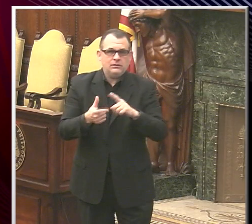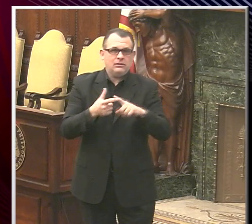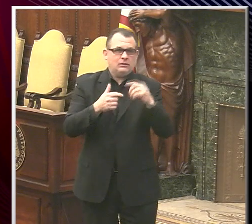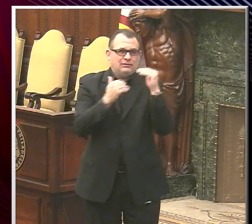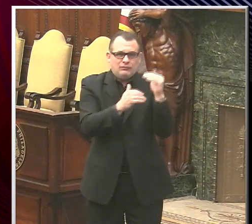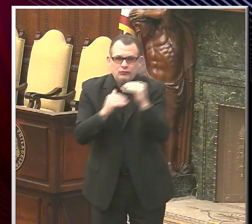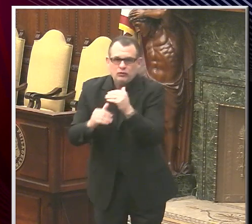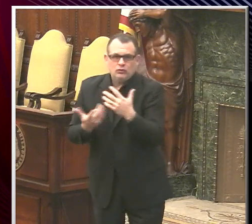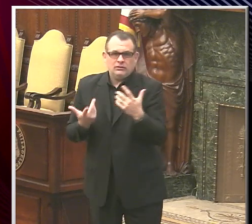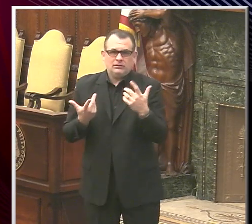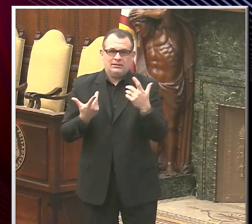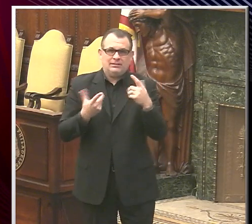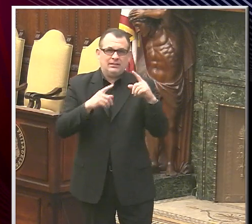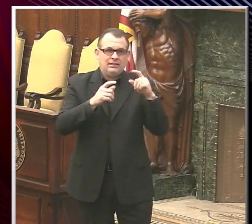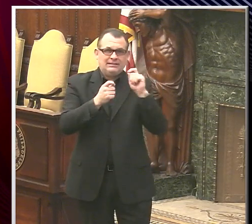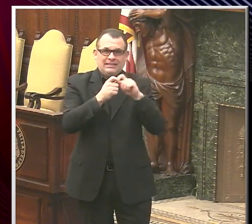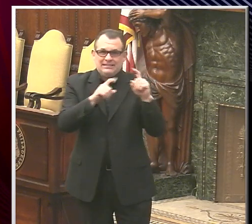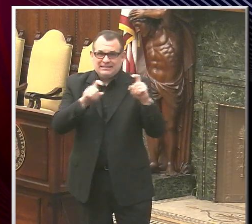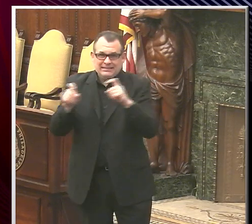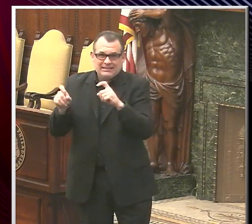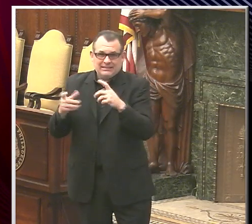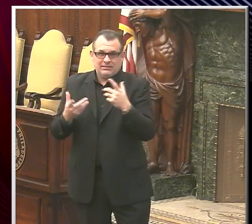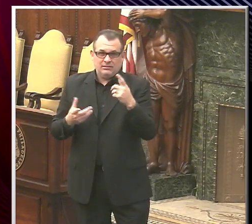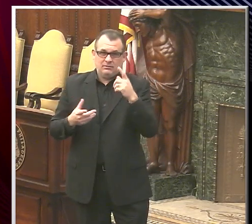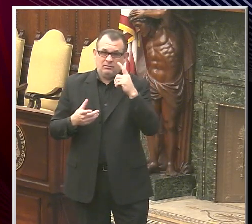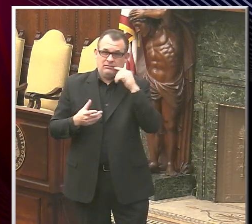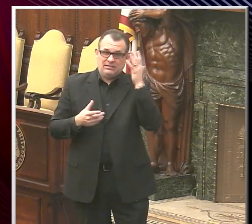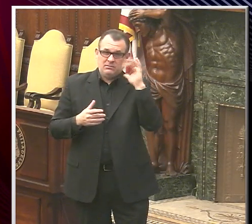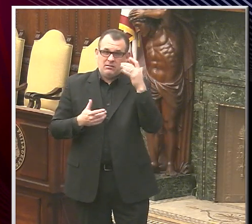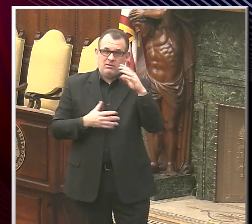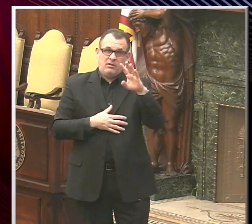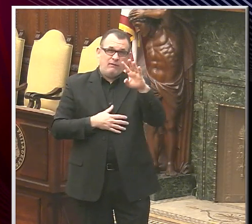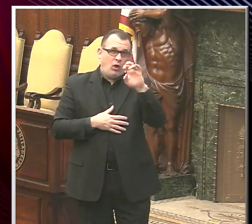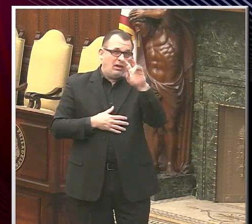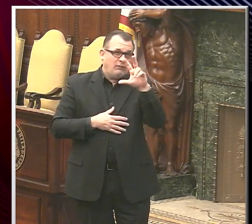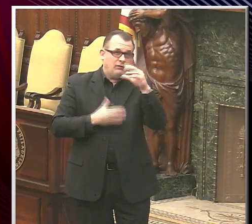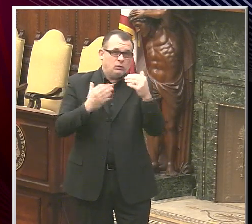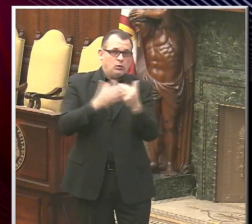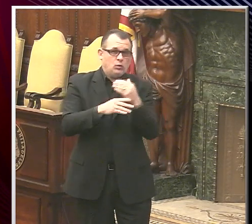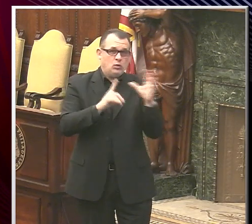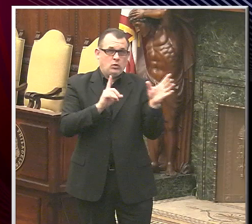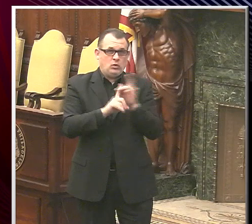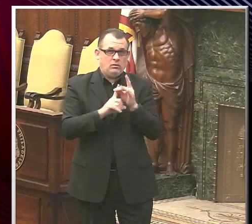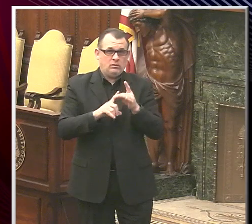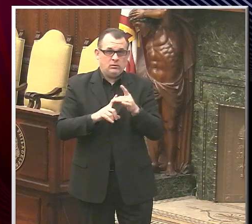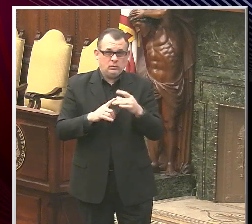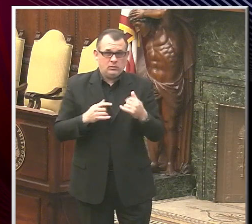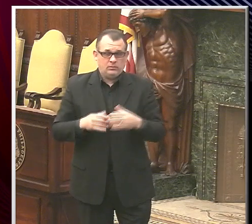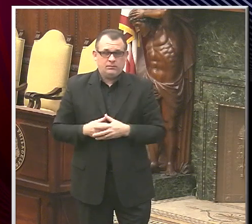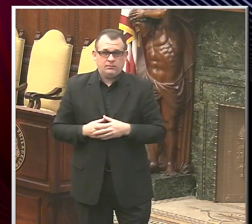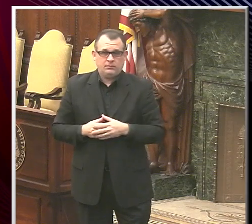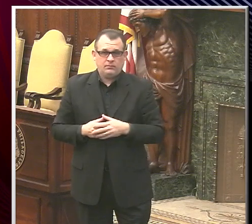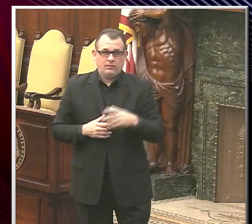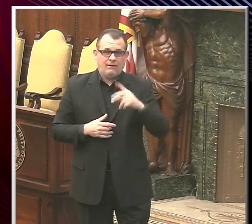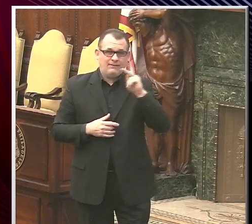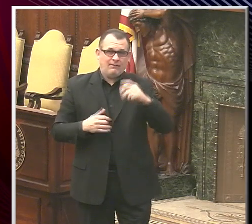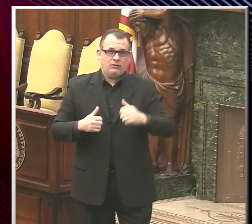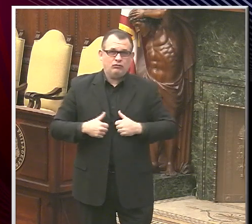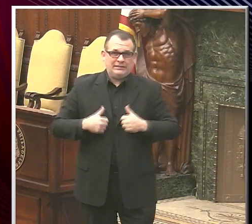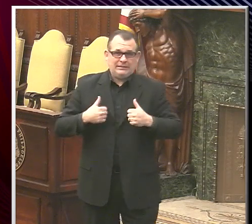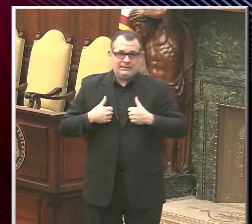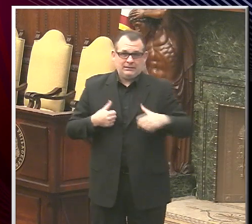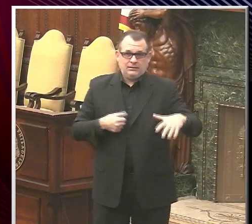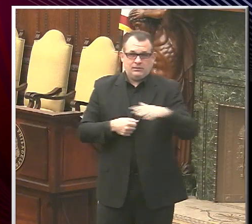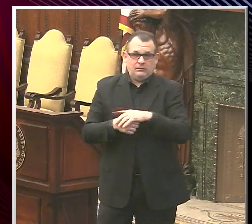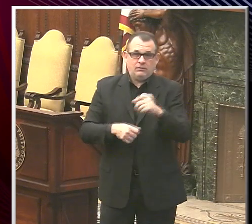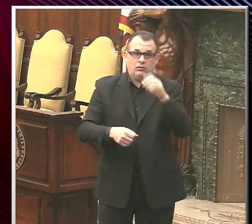First, the numbers. Since this time yesterday, we've identified 473 new cases of coronavirus infection in Philadelphia residents confirmed by the